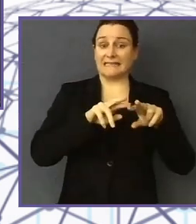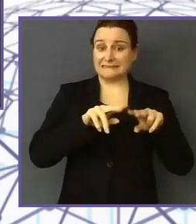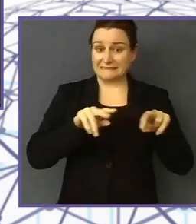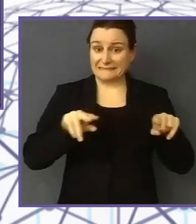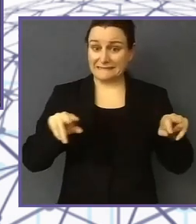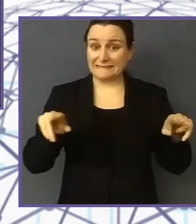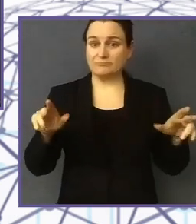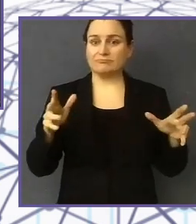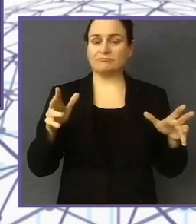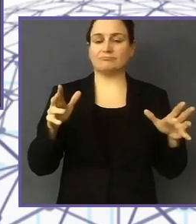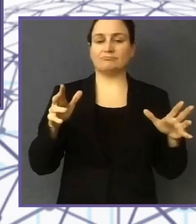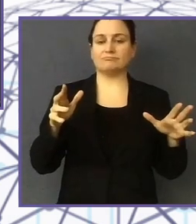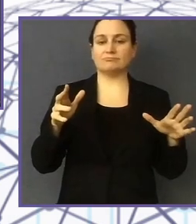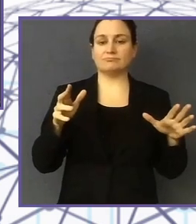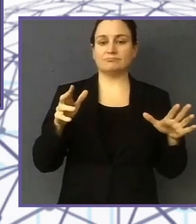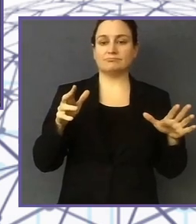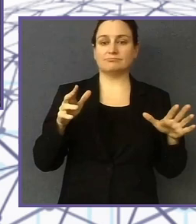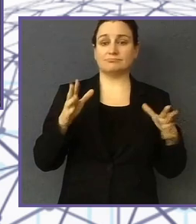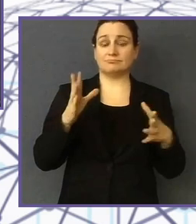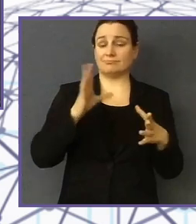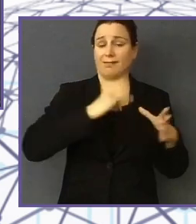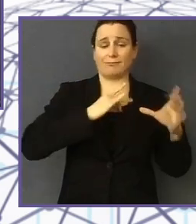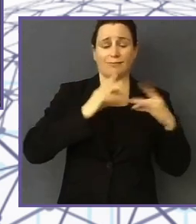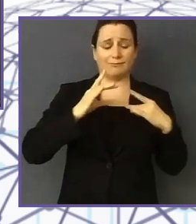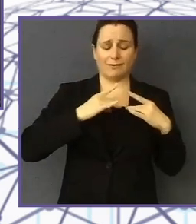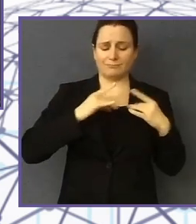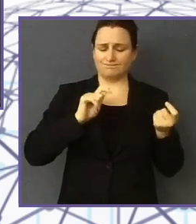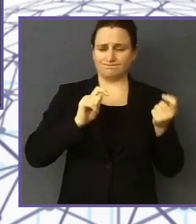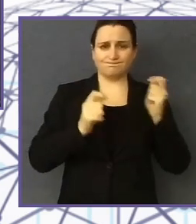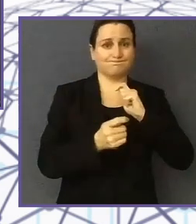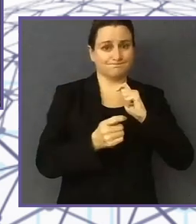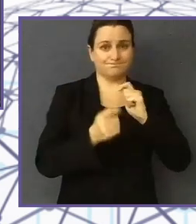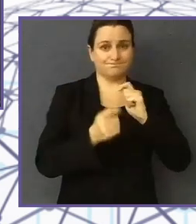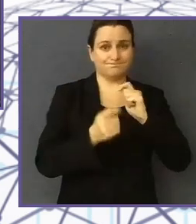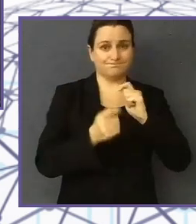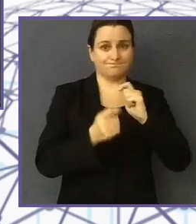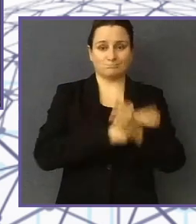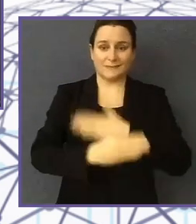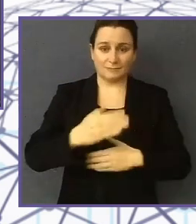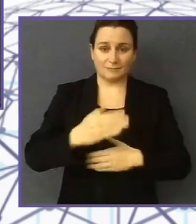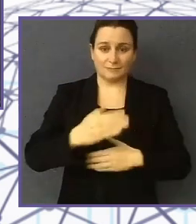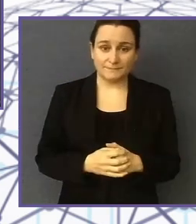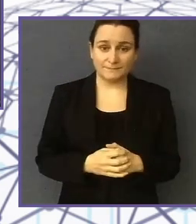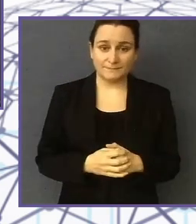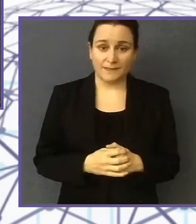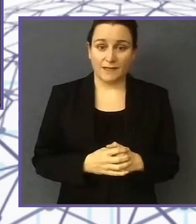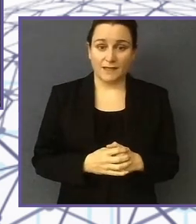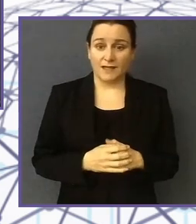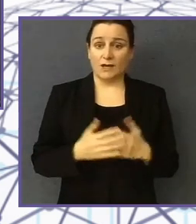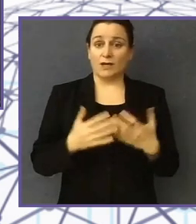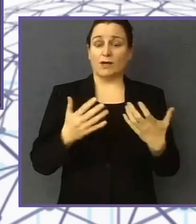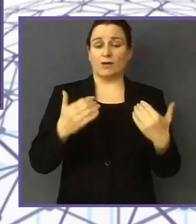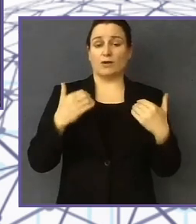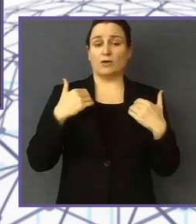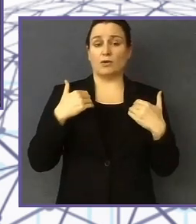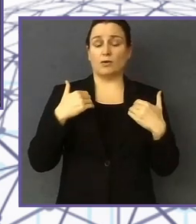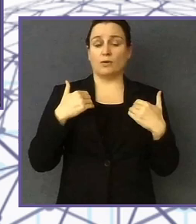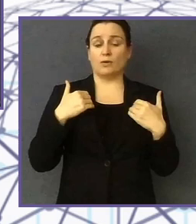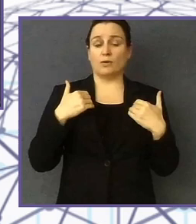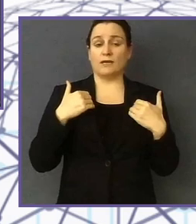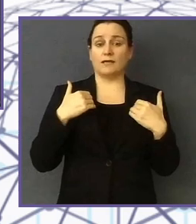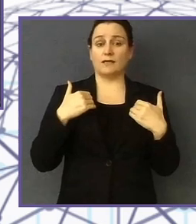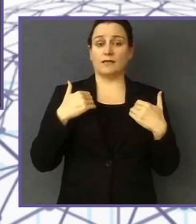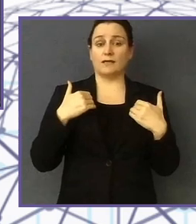And even most of patients, we check online because we develop the telemedicine by